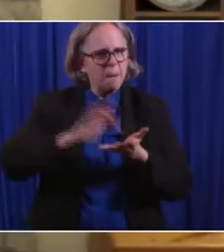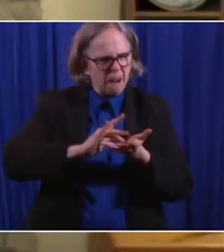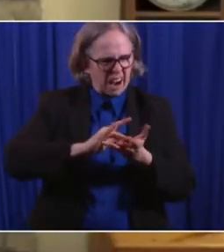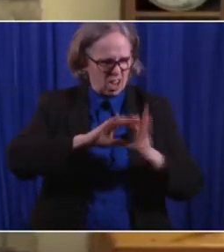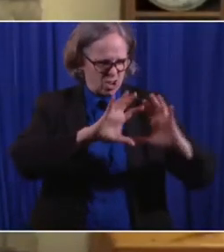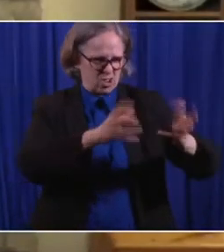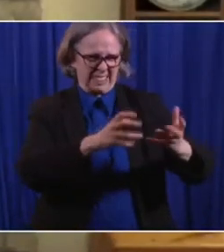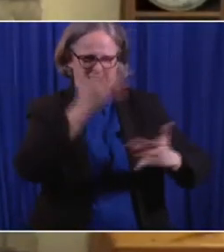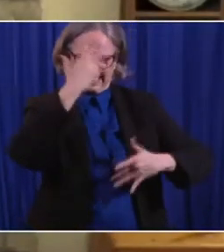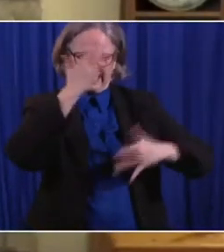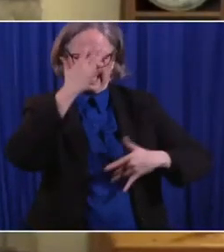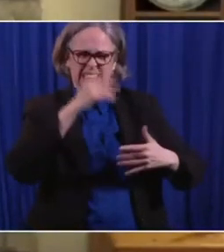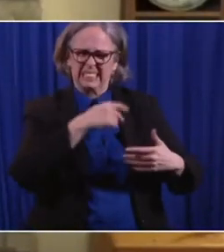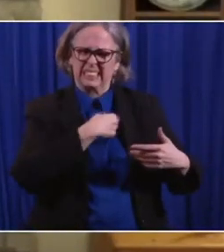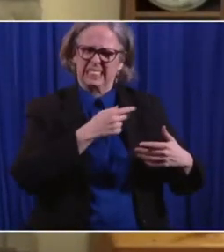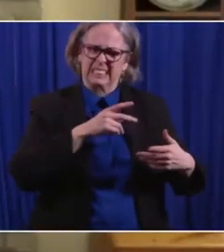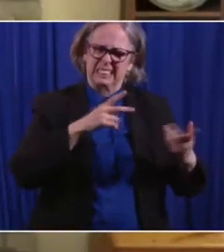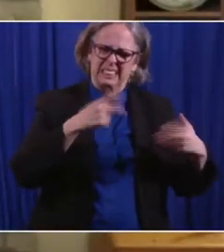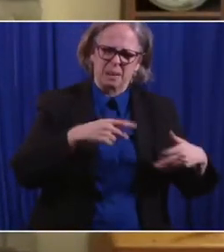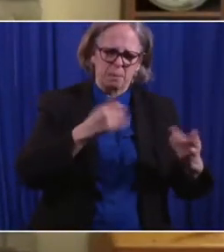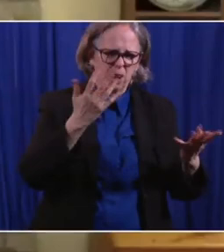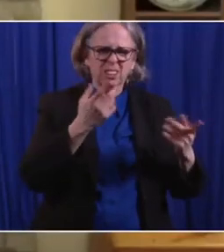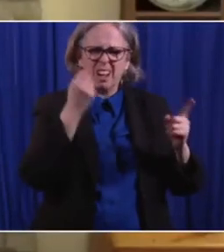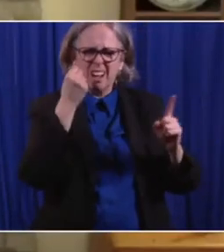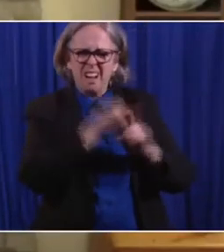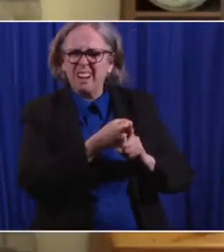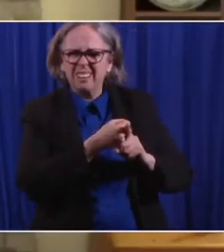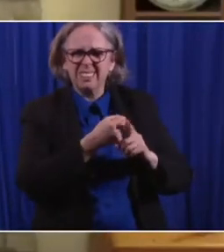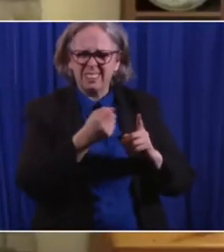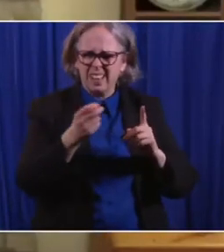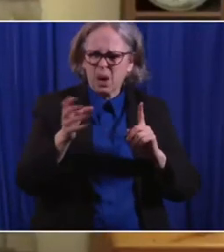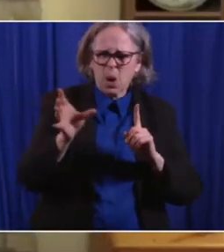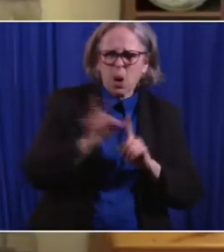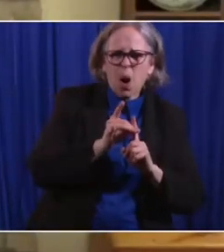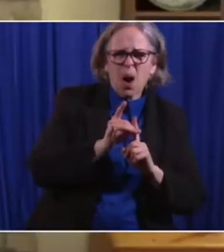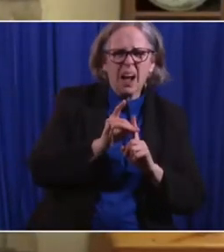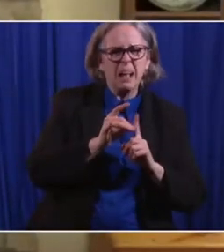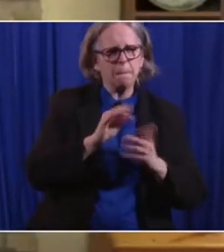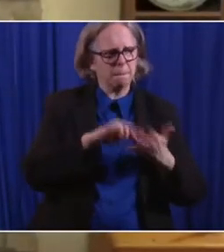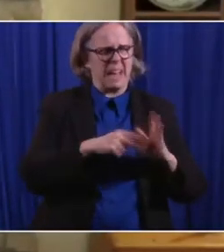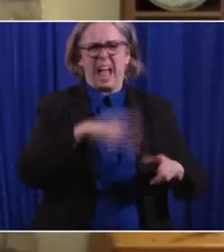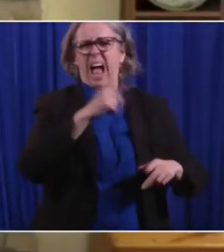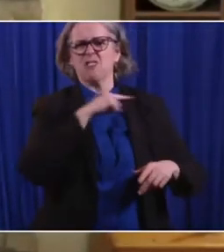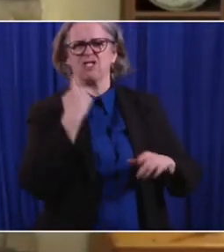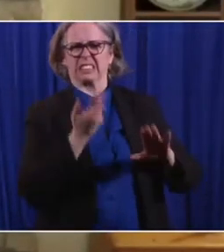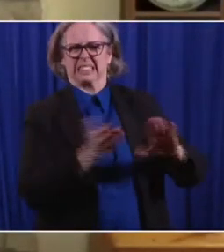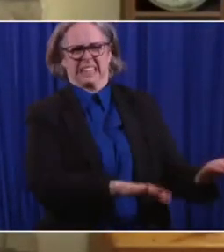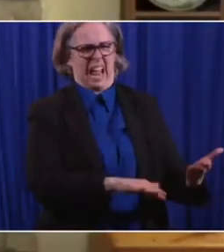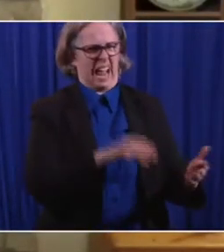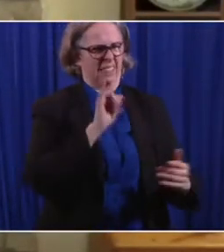outcomes or death from COVID-19, but aren't covered in our age based outcomes. approach.